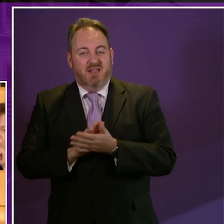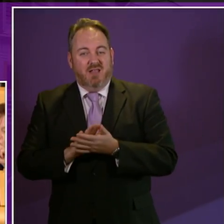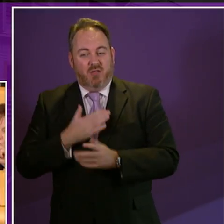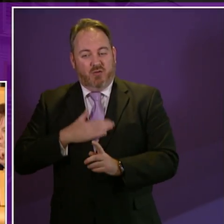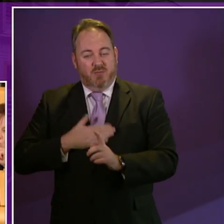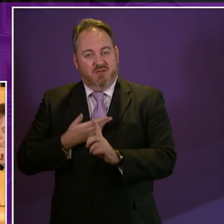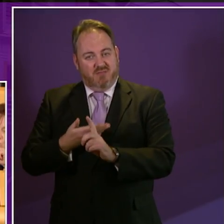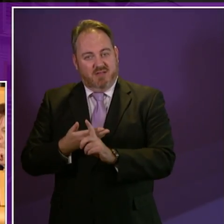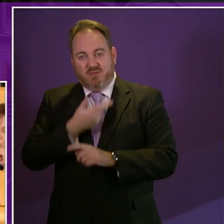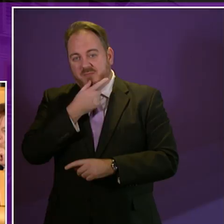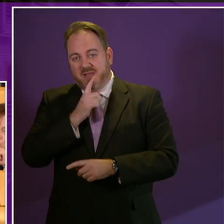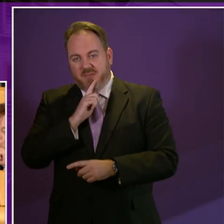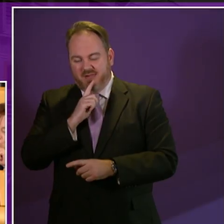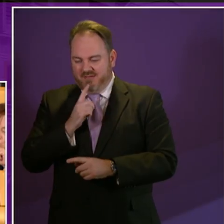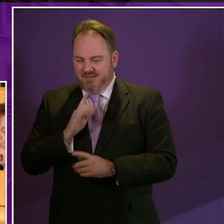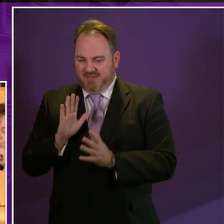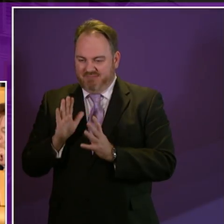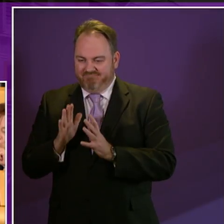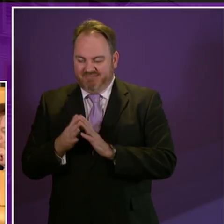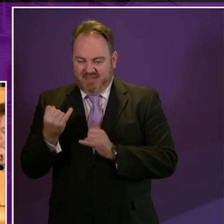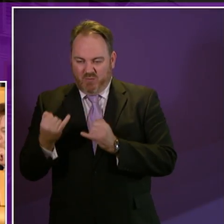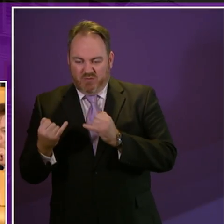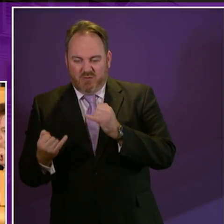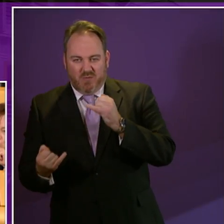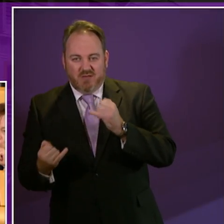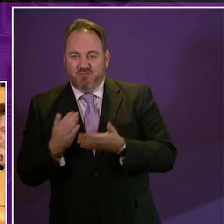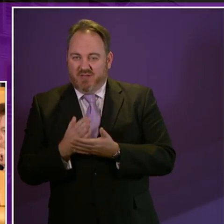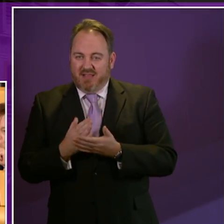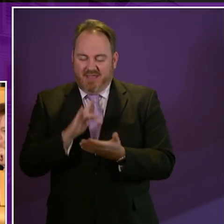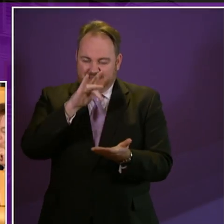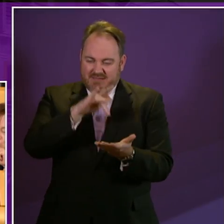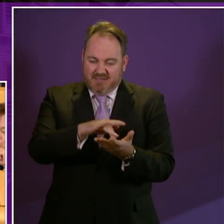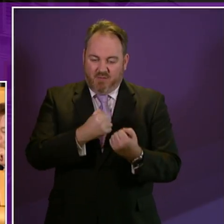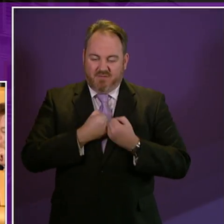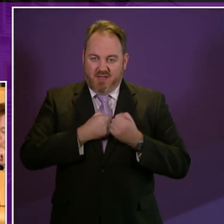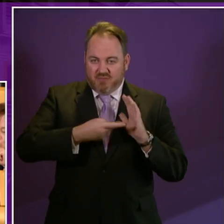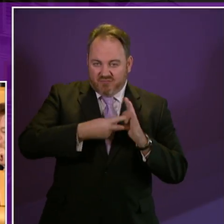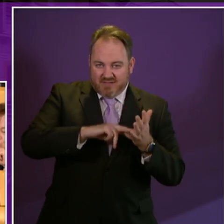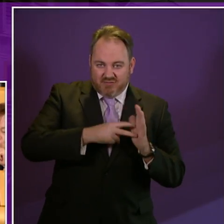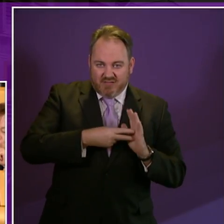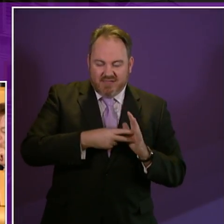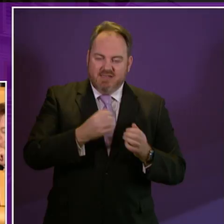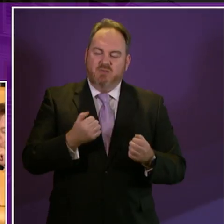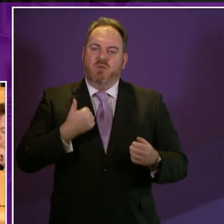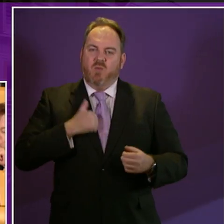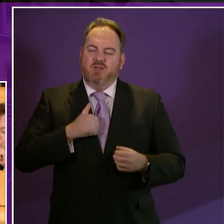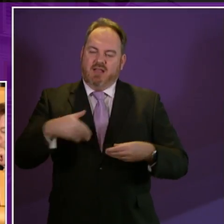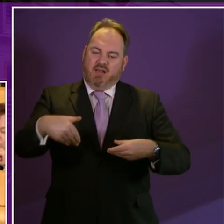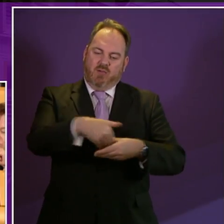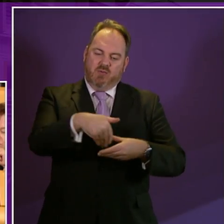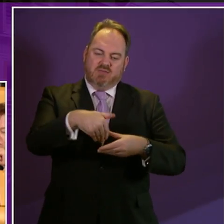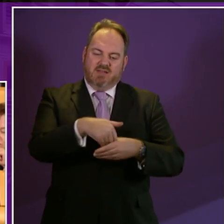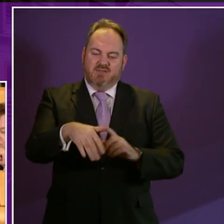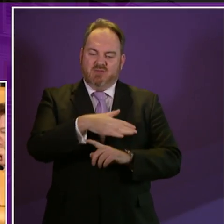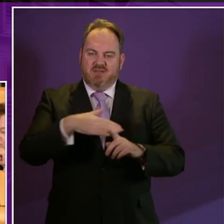a fairer Scotland for disabled people puts those rights at the heart of the strategy to create a more inclusive society the plan to